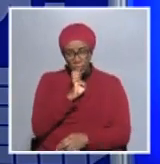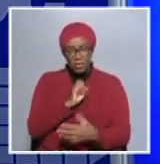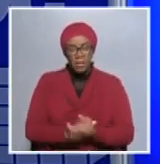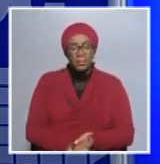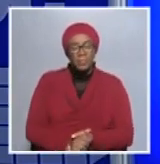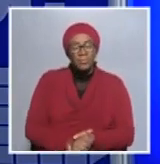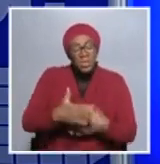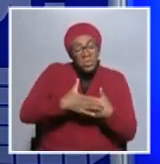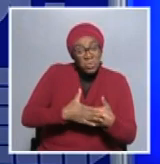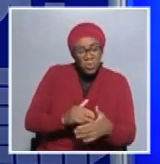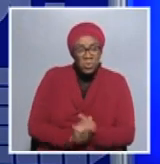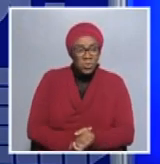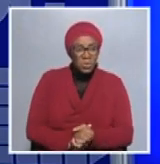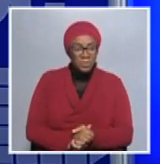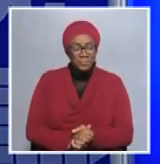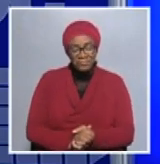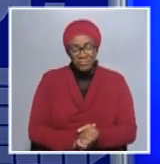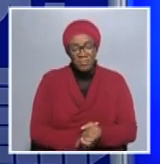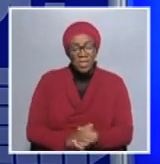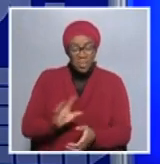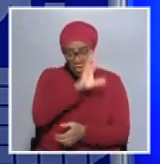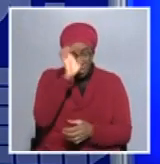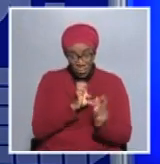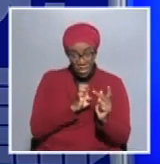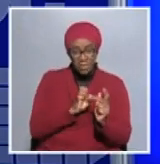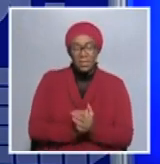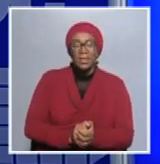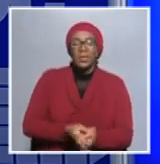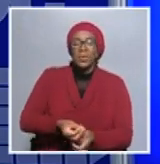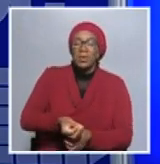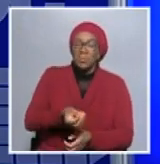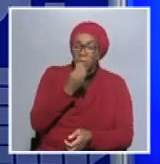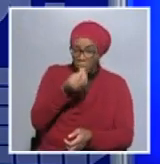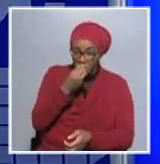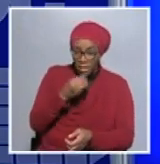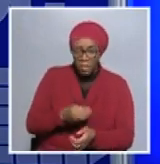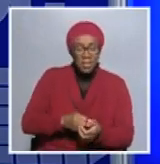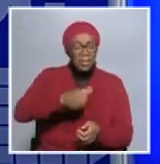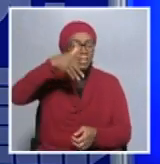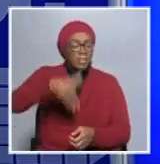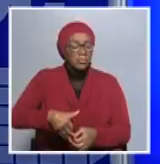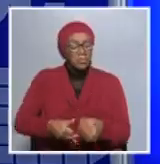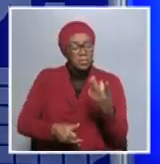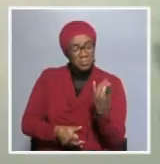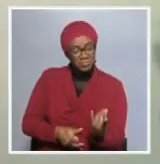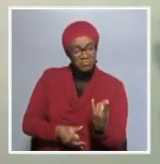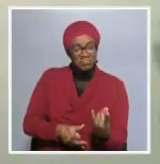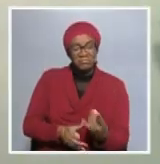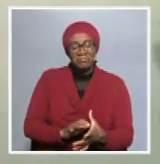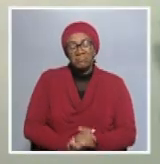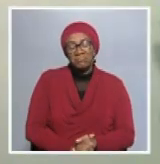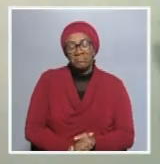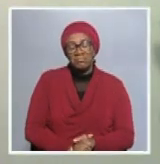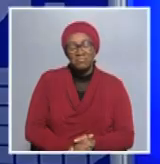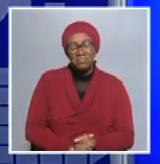West Africa will be eating their jollof rice in the goosey soup with locally produced beef. Thank you. Thank you so much.